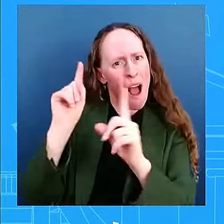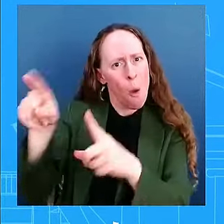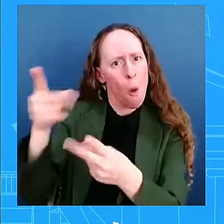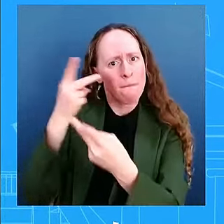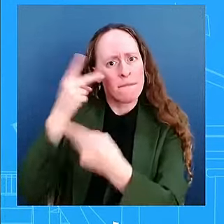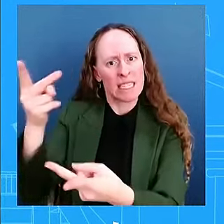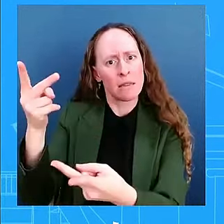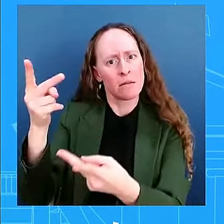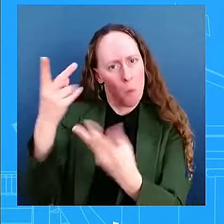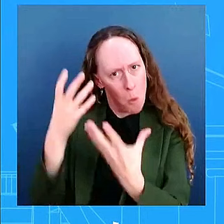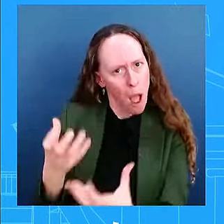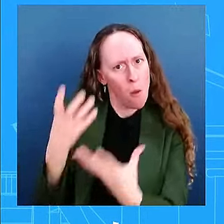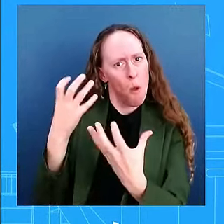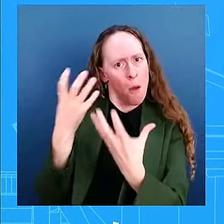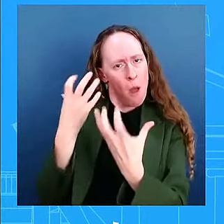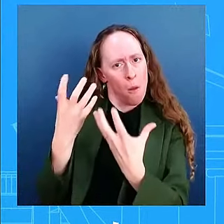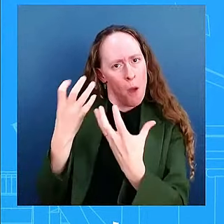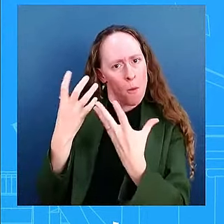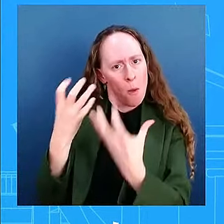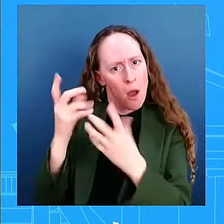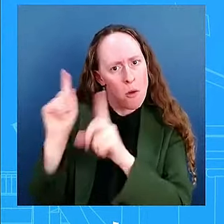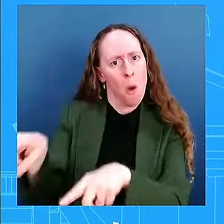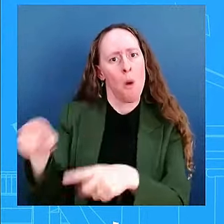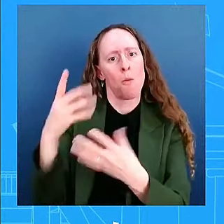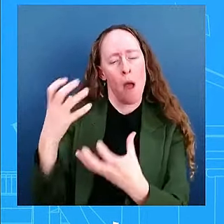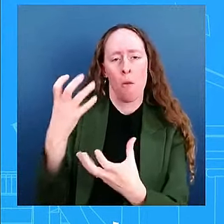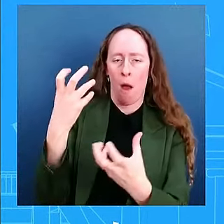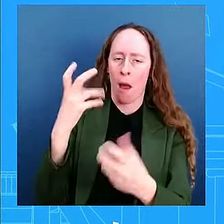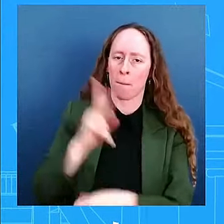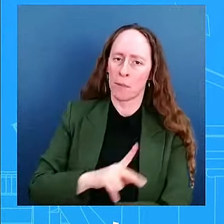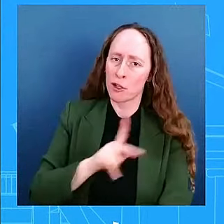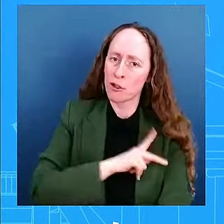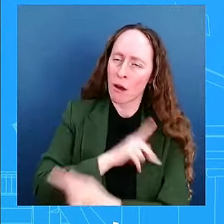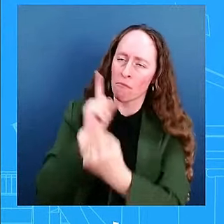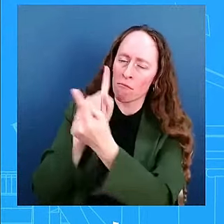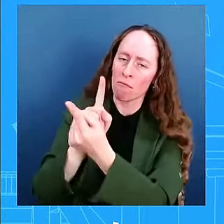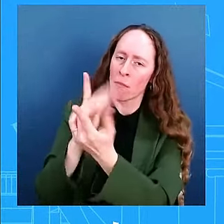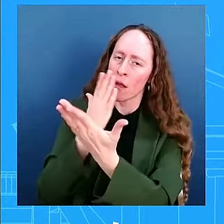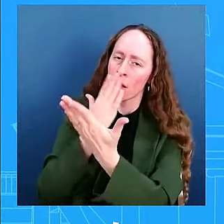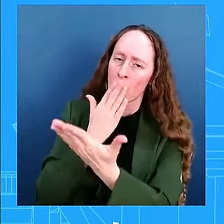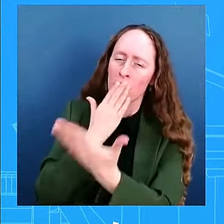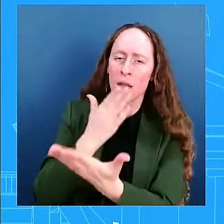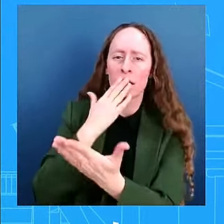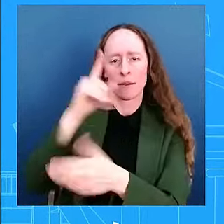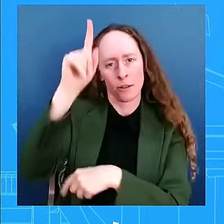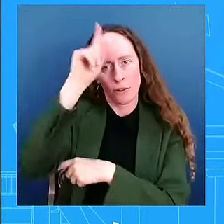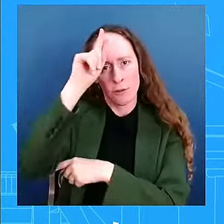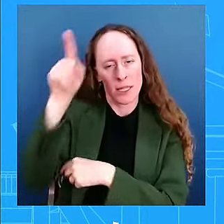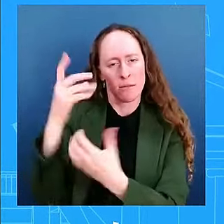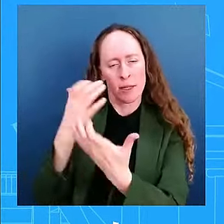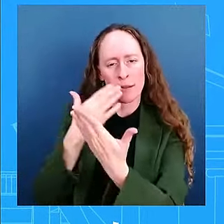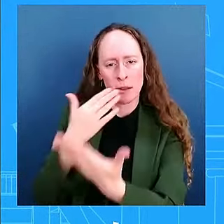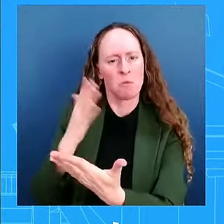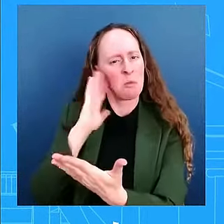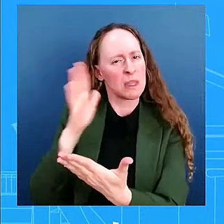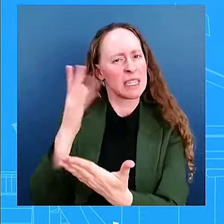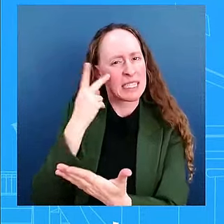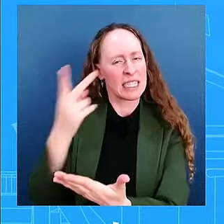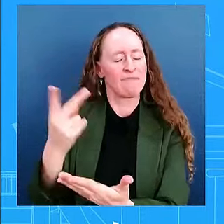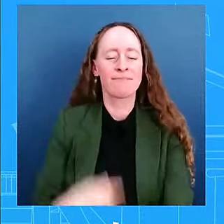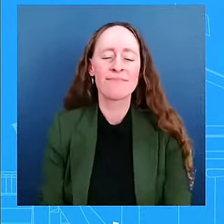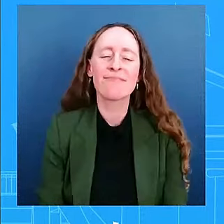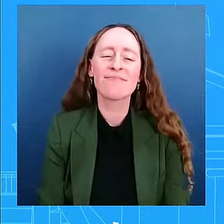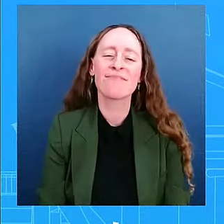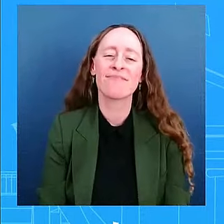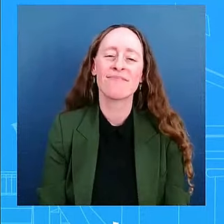uh, the Chancellor for his support. Uh, and so that's what you're going to see from the two leaders, and we'll certainly have more to share. I will also, uh, state that at four